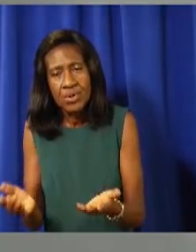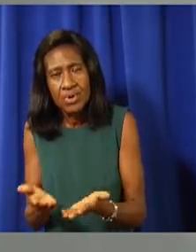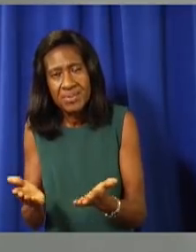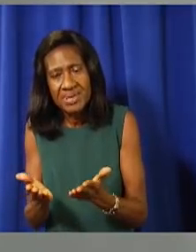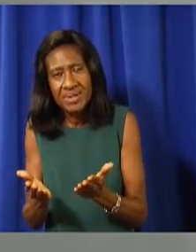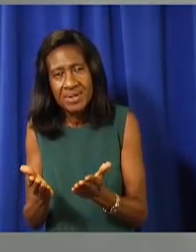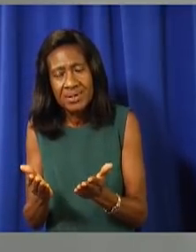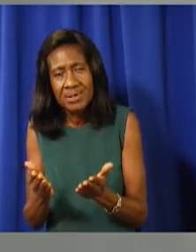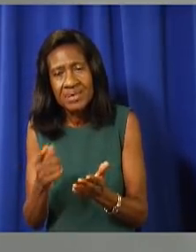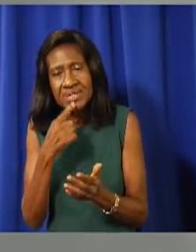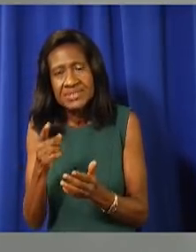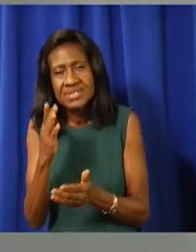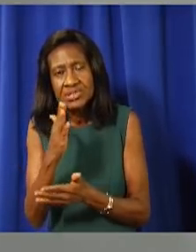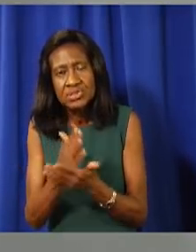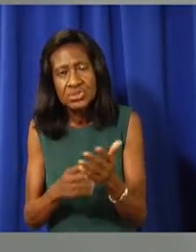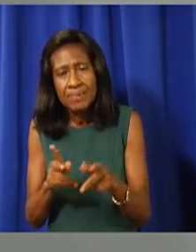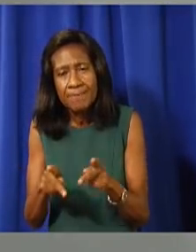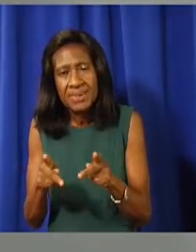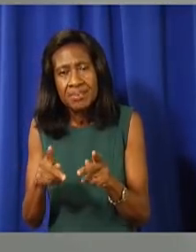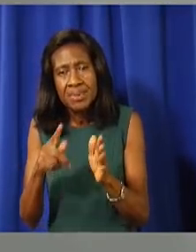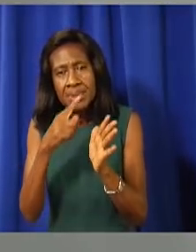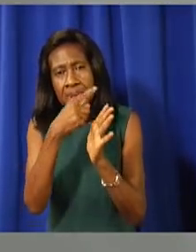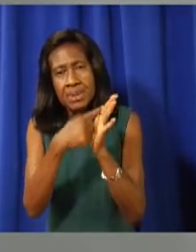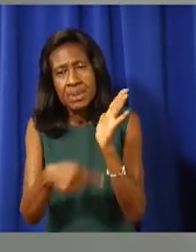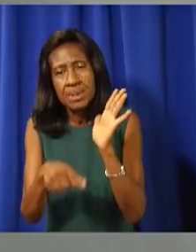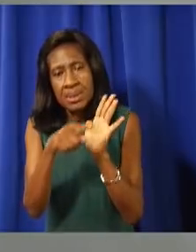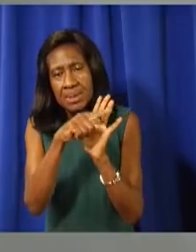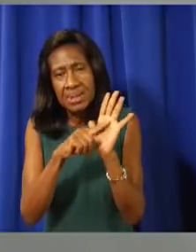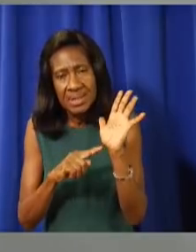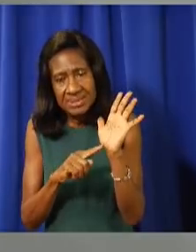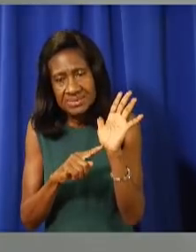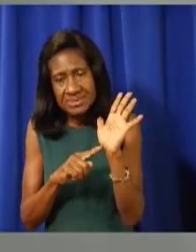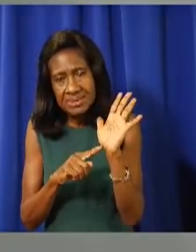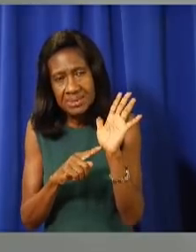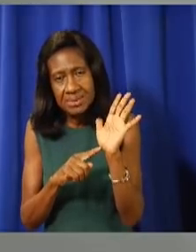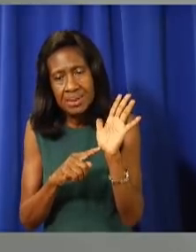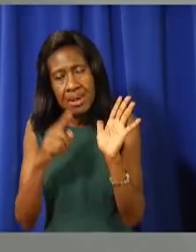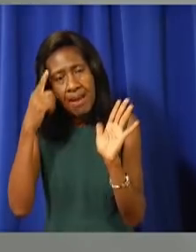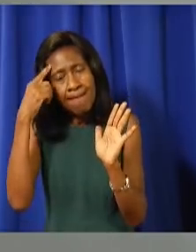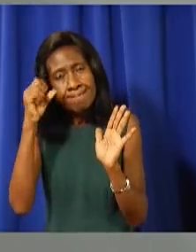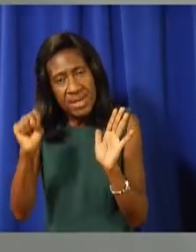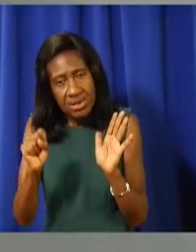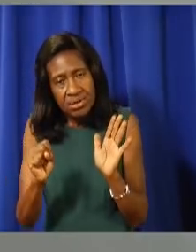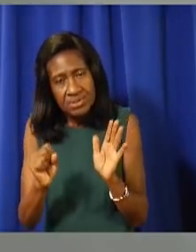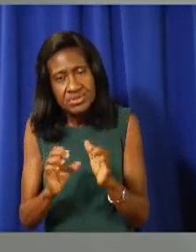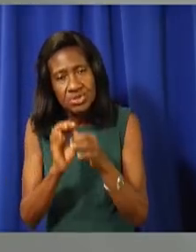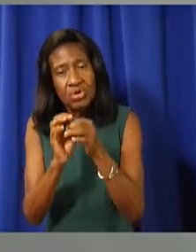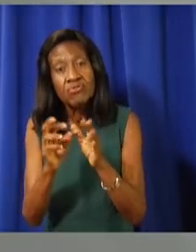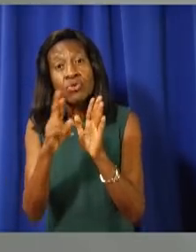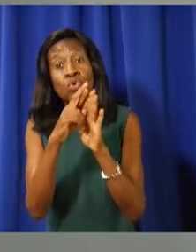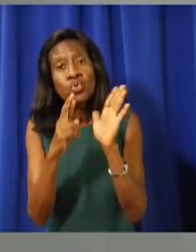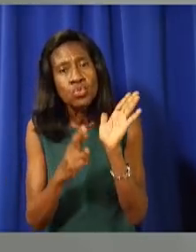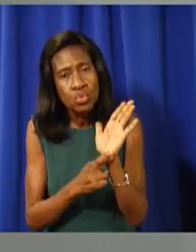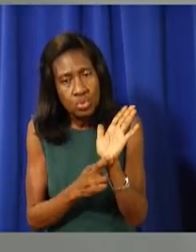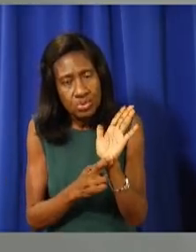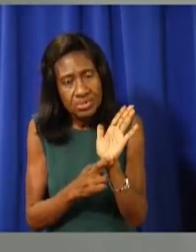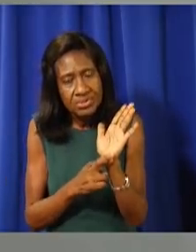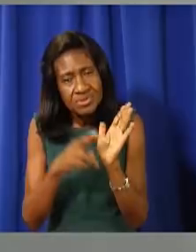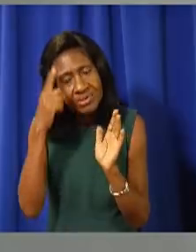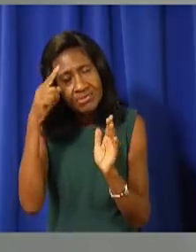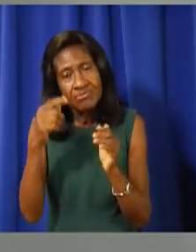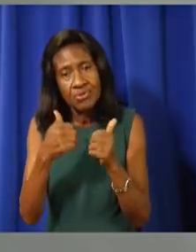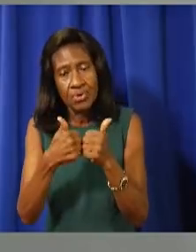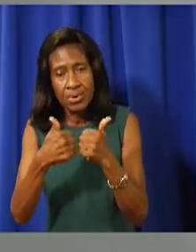cancelled, um, unfortunately, because of our strict protocols. Um, so, it's a double-edged sword. Um,